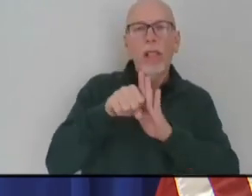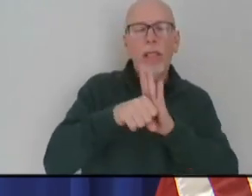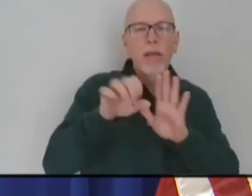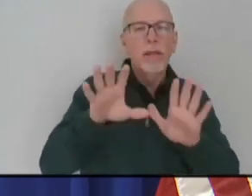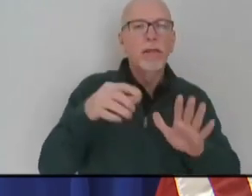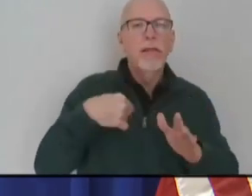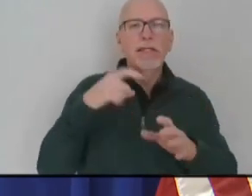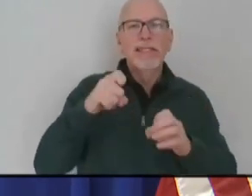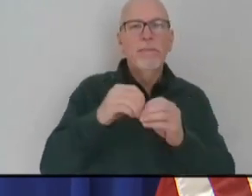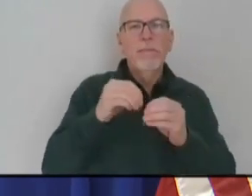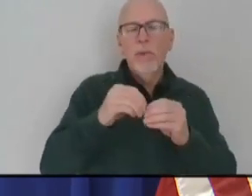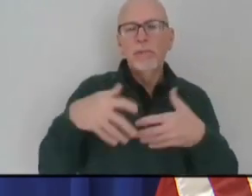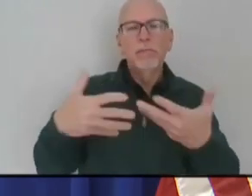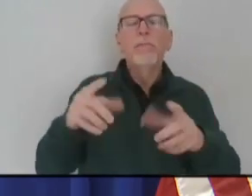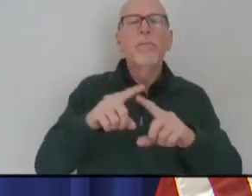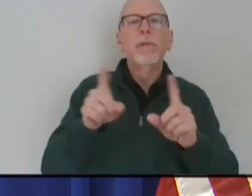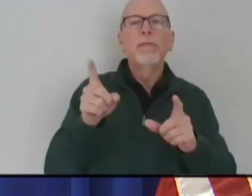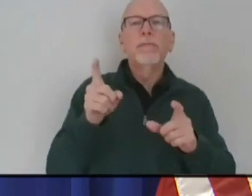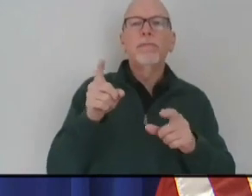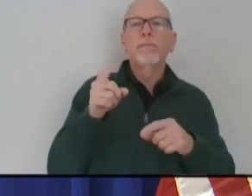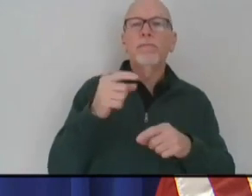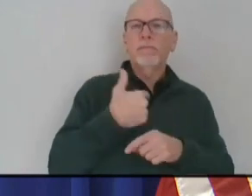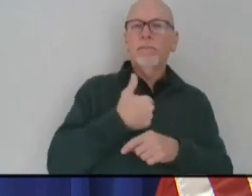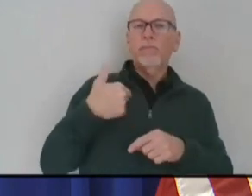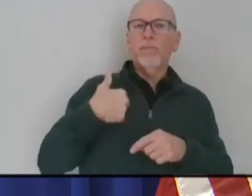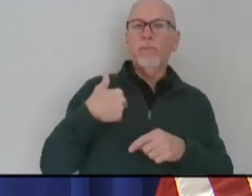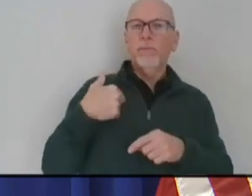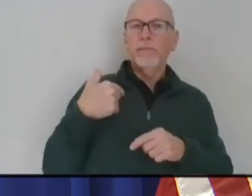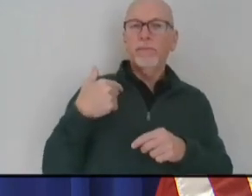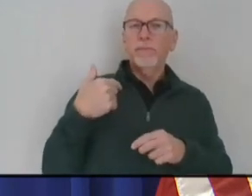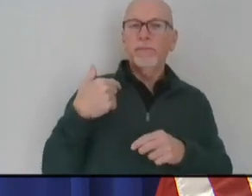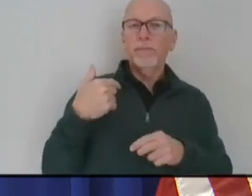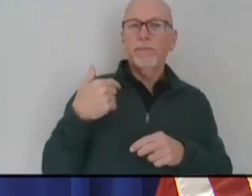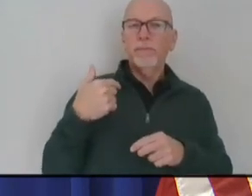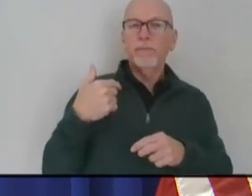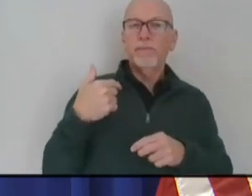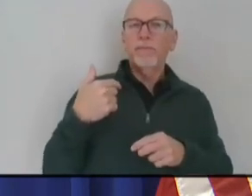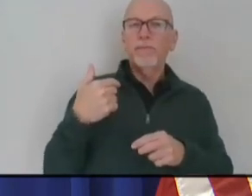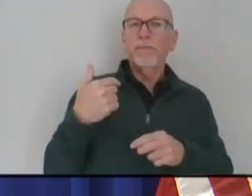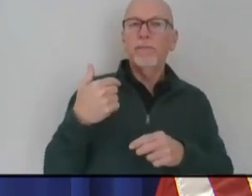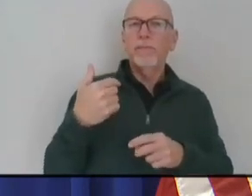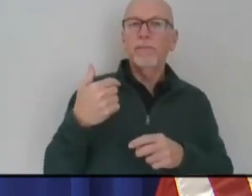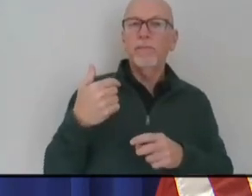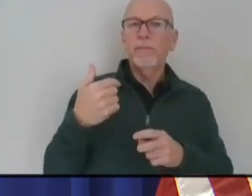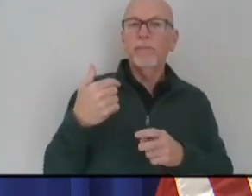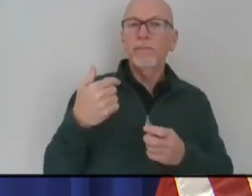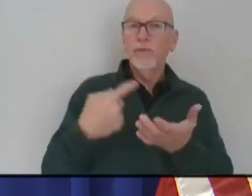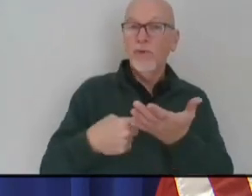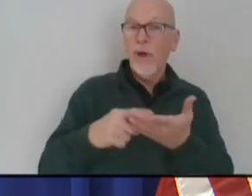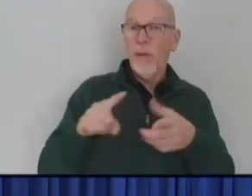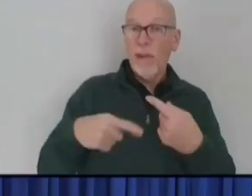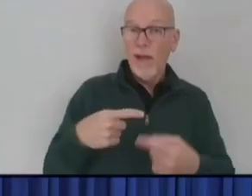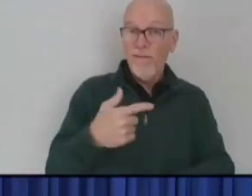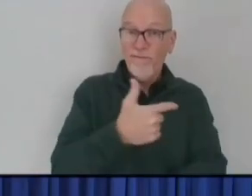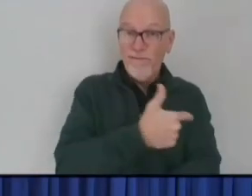get to. But the fact that we're even talking about a vaccine